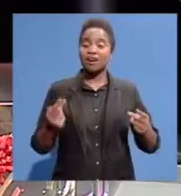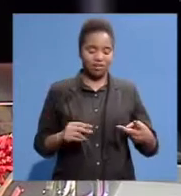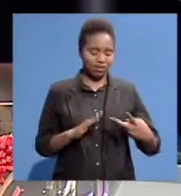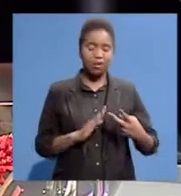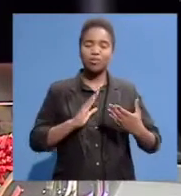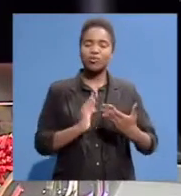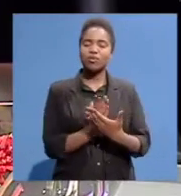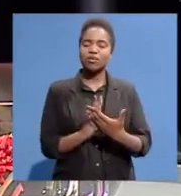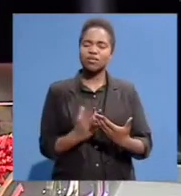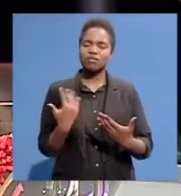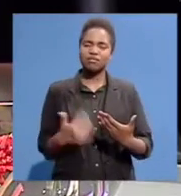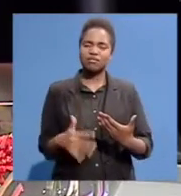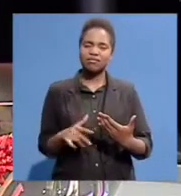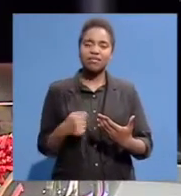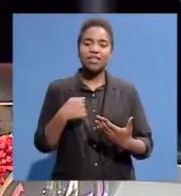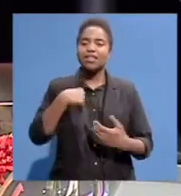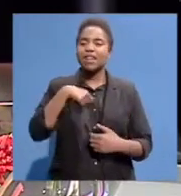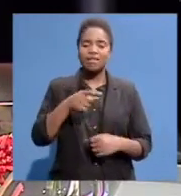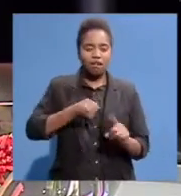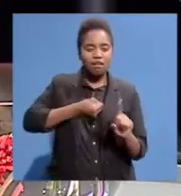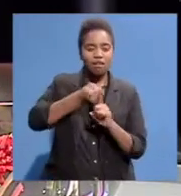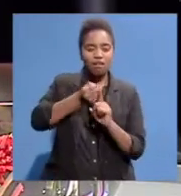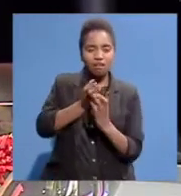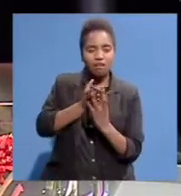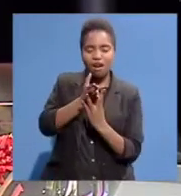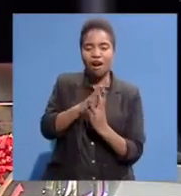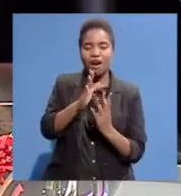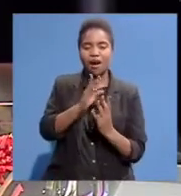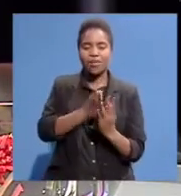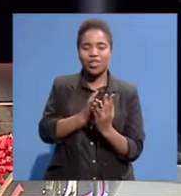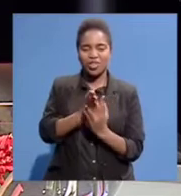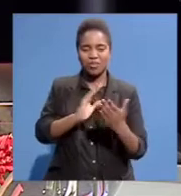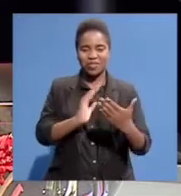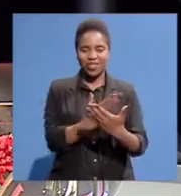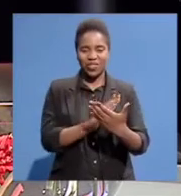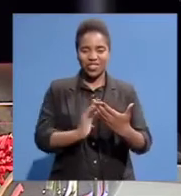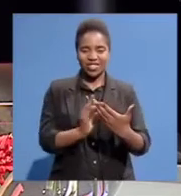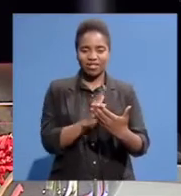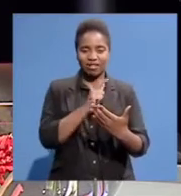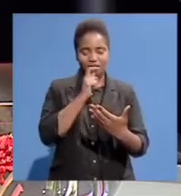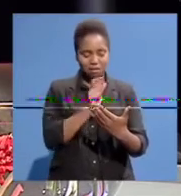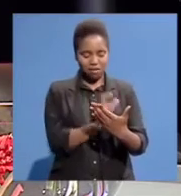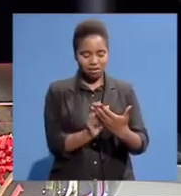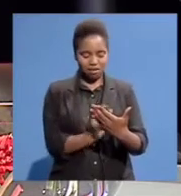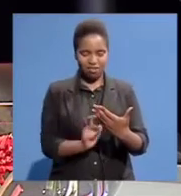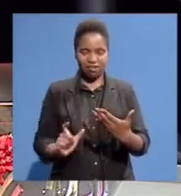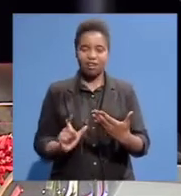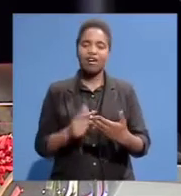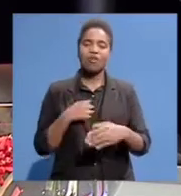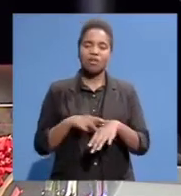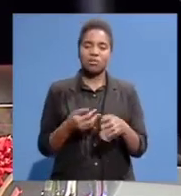powerful instrument that was used to speak out against the injustices And the atrocities of the then apartheid regime